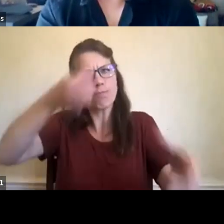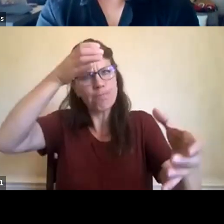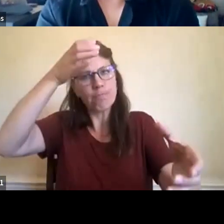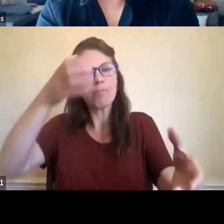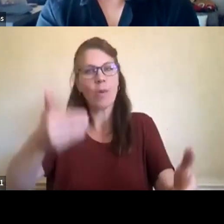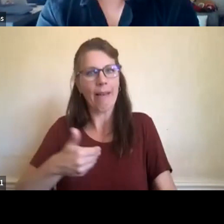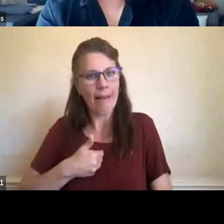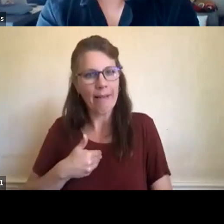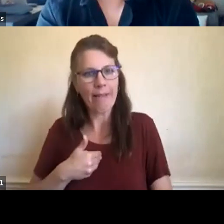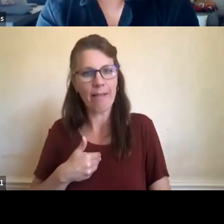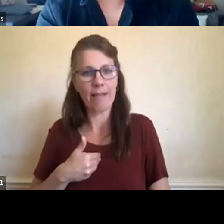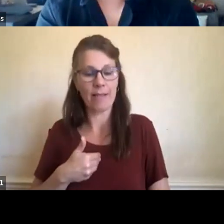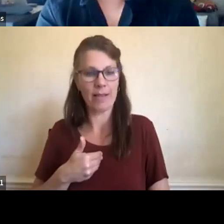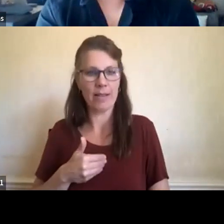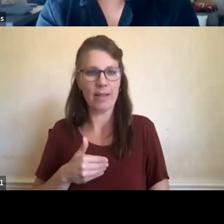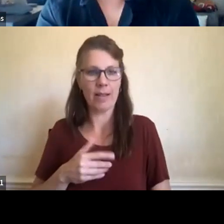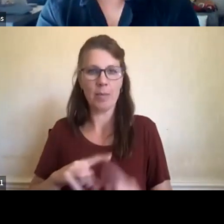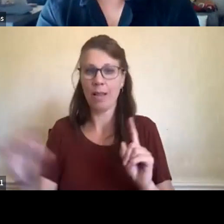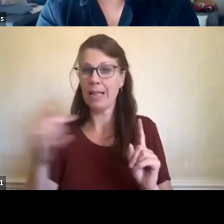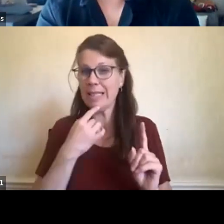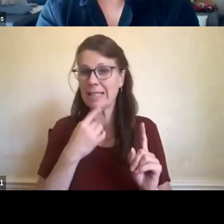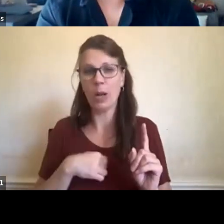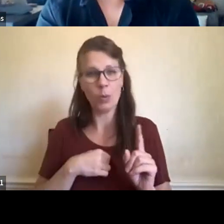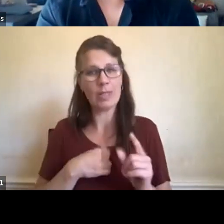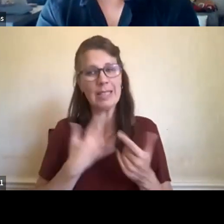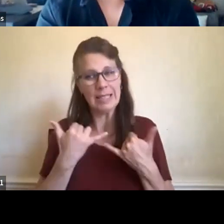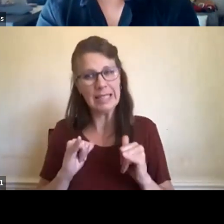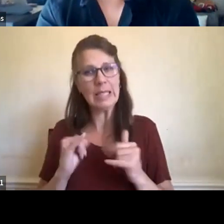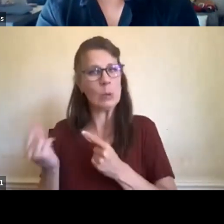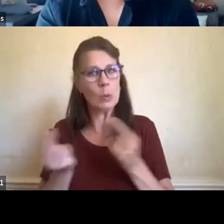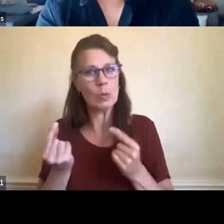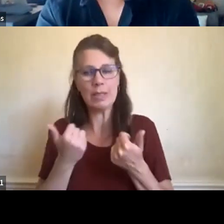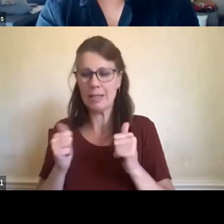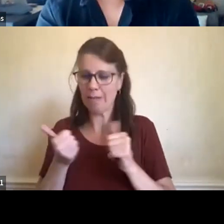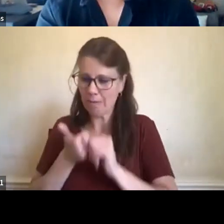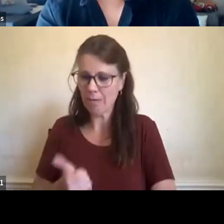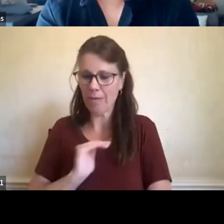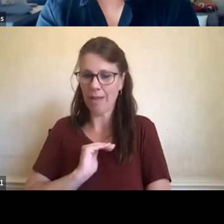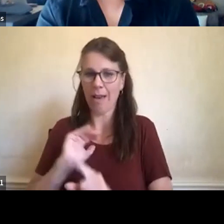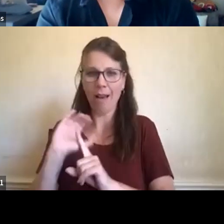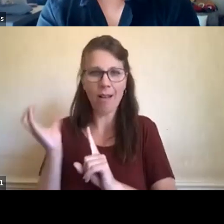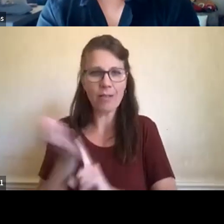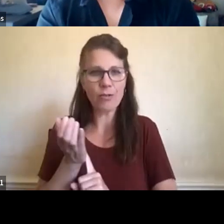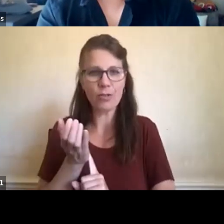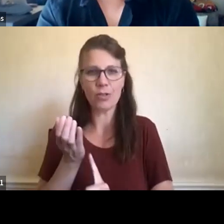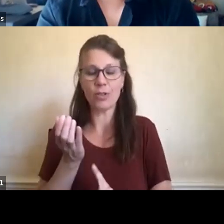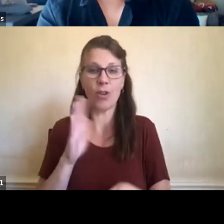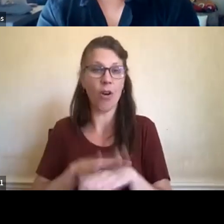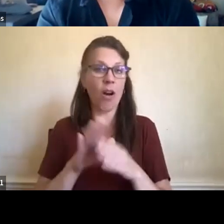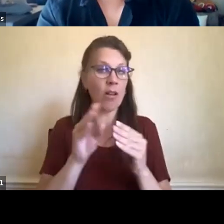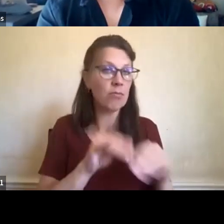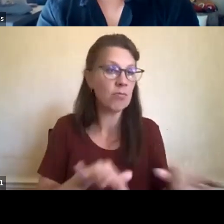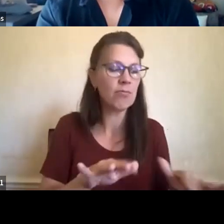actively, like I said, practicing our culture, um, on Coast Salish territory and, you know,